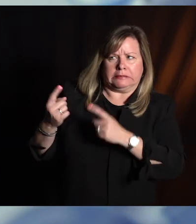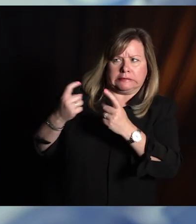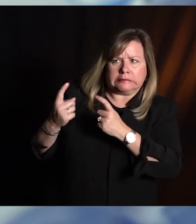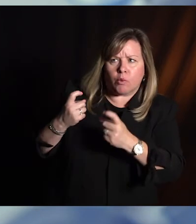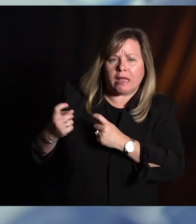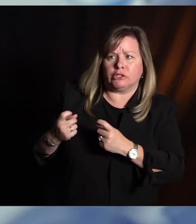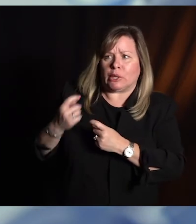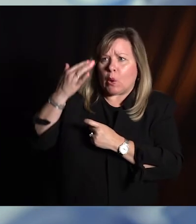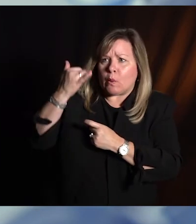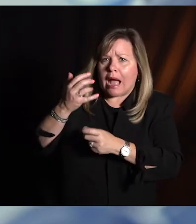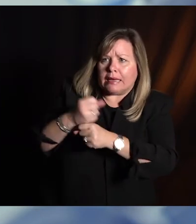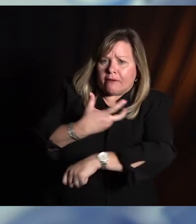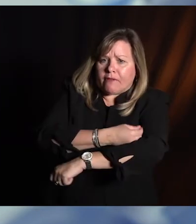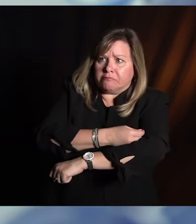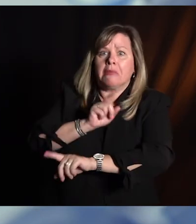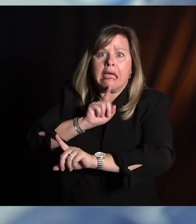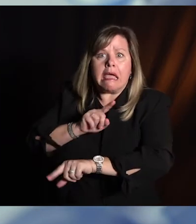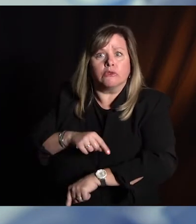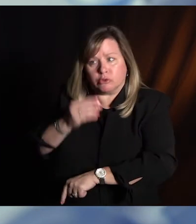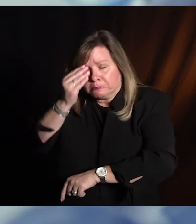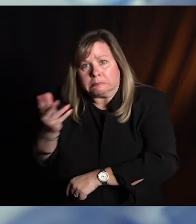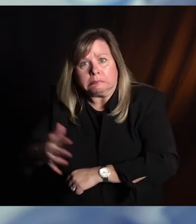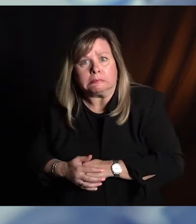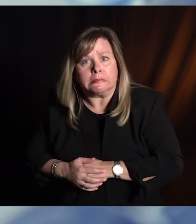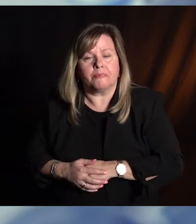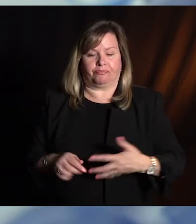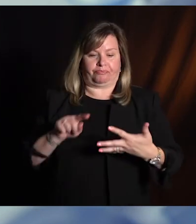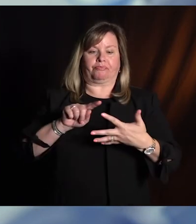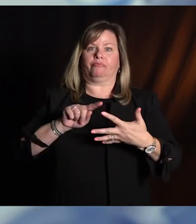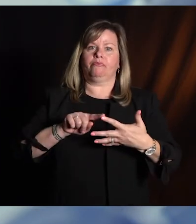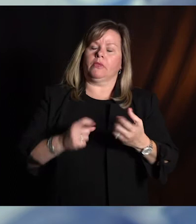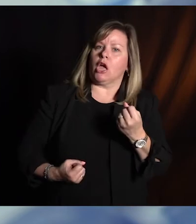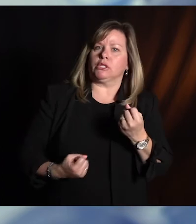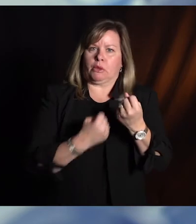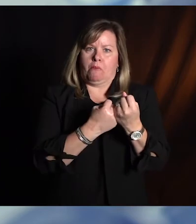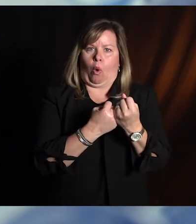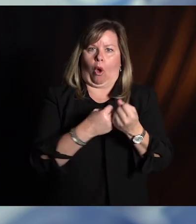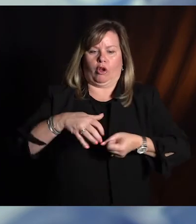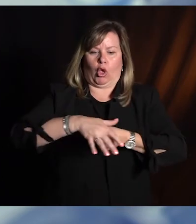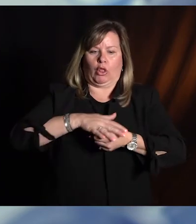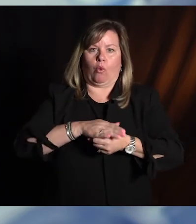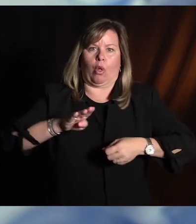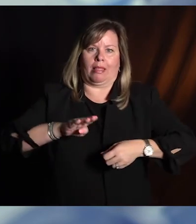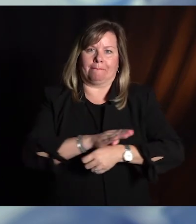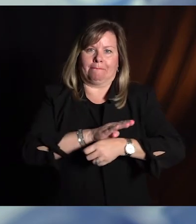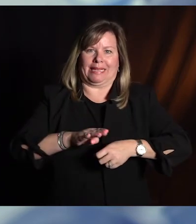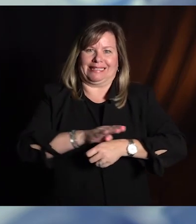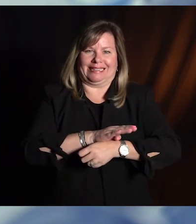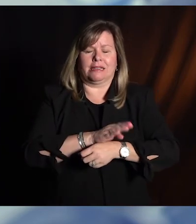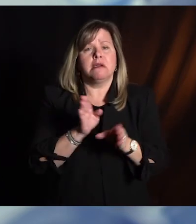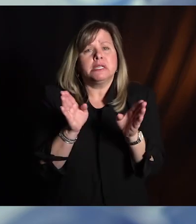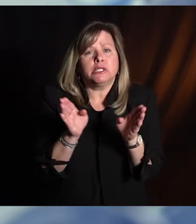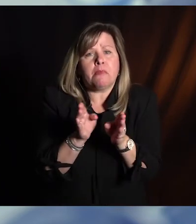to get vaccinated. Number four, support a local business. Our local businesses, especially those